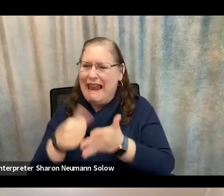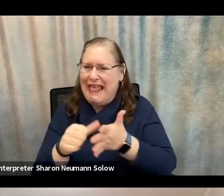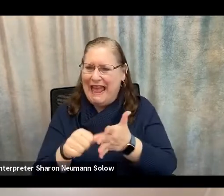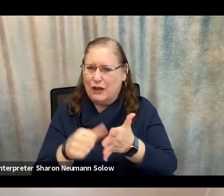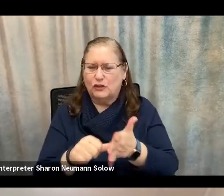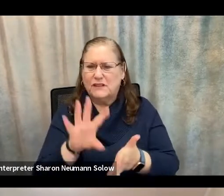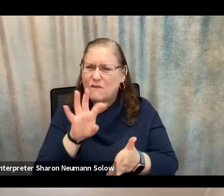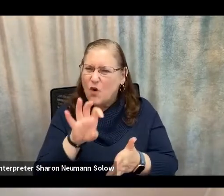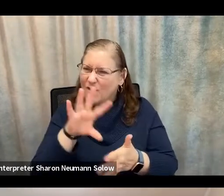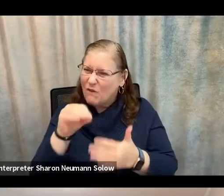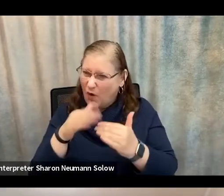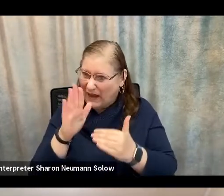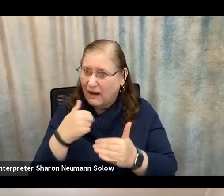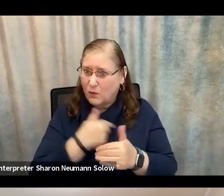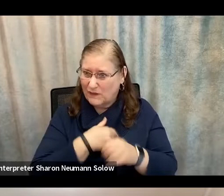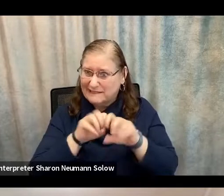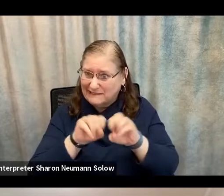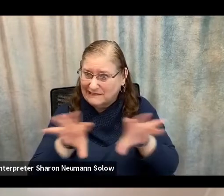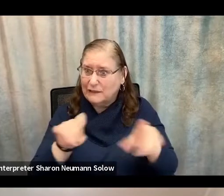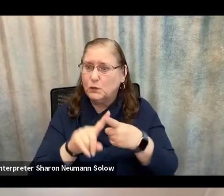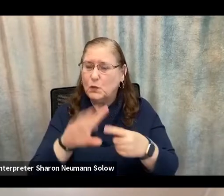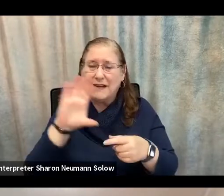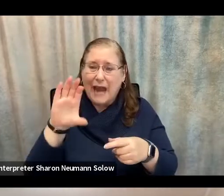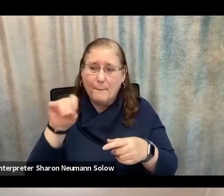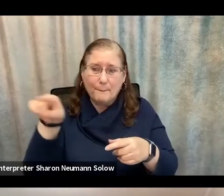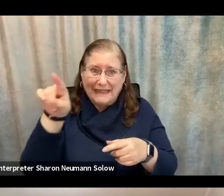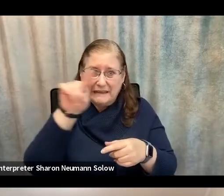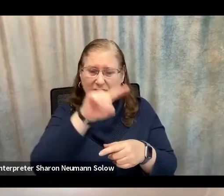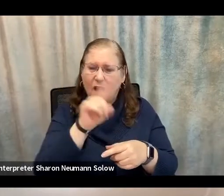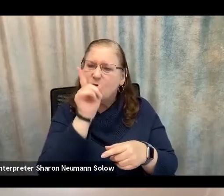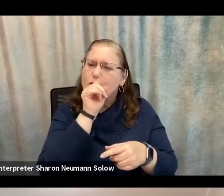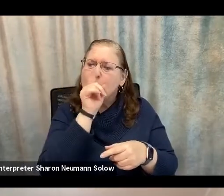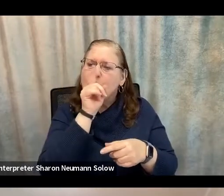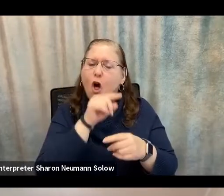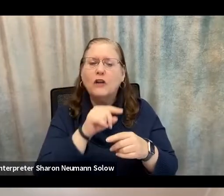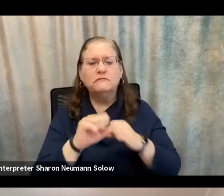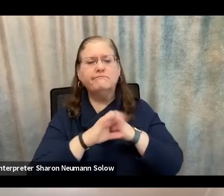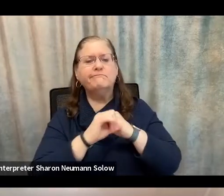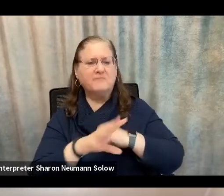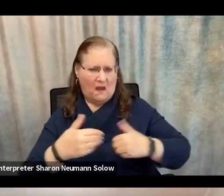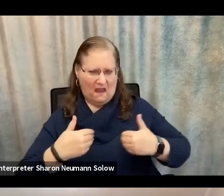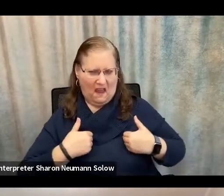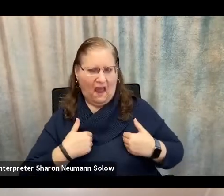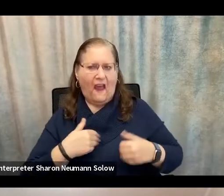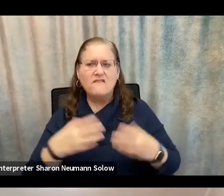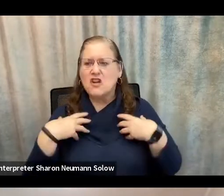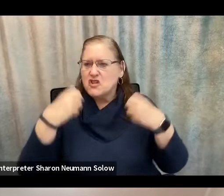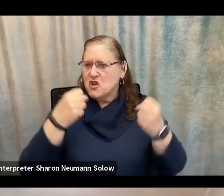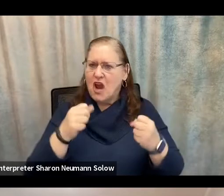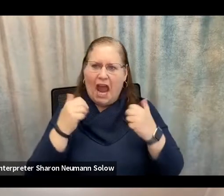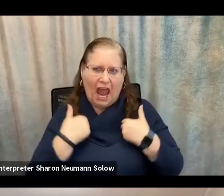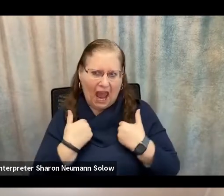letters to companies who are making false claims about cures, treatments, or prevention claims